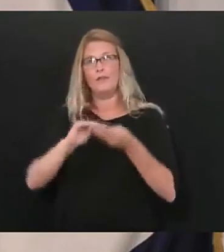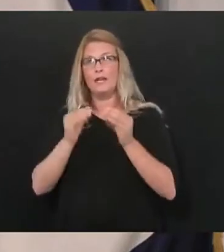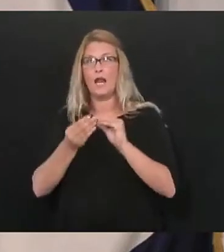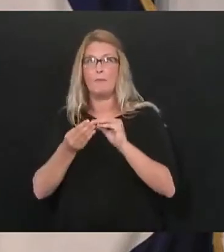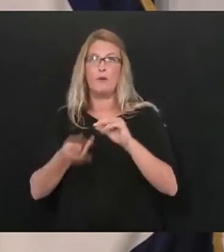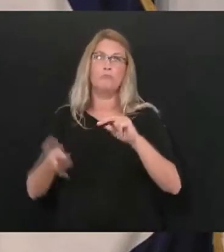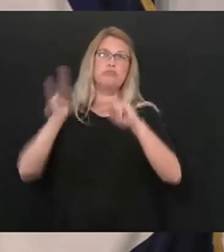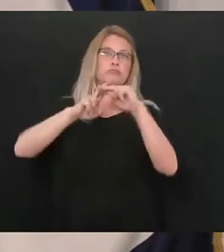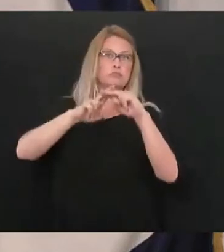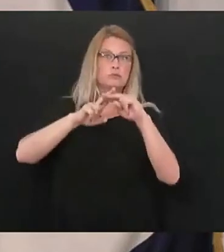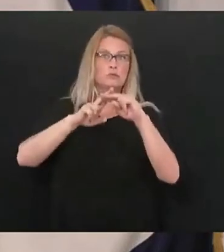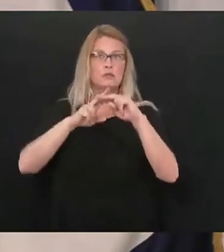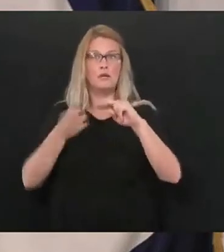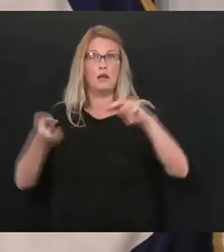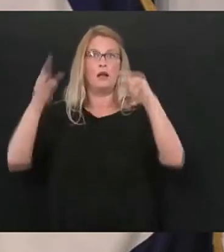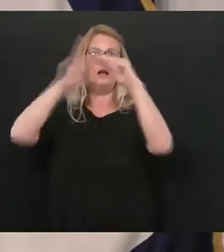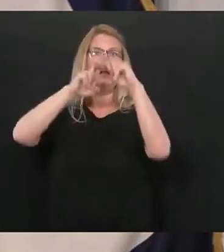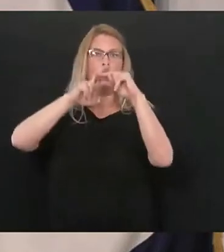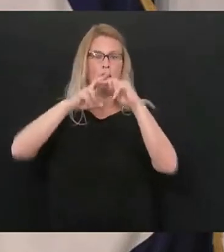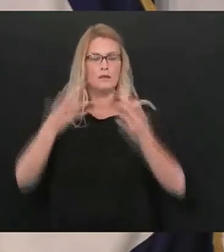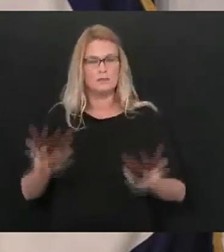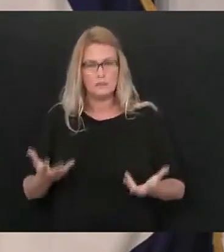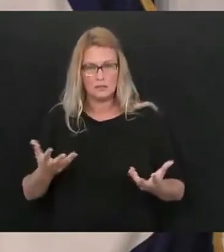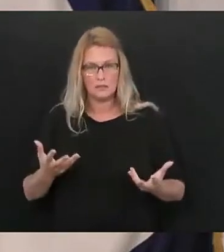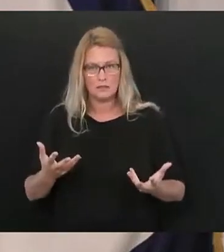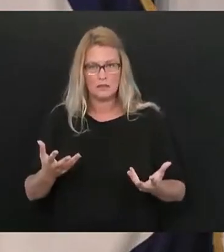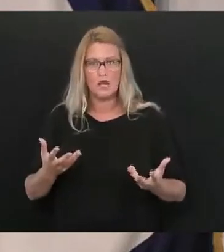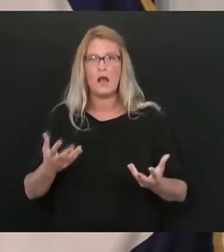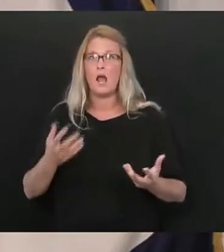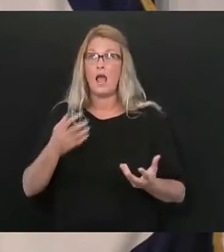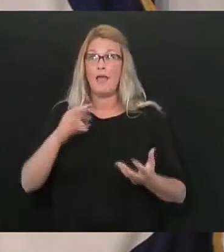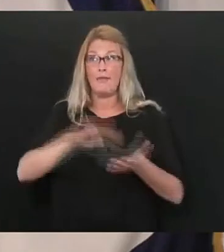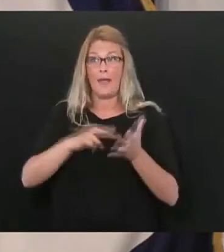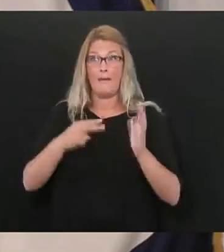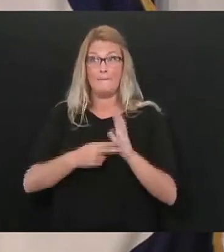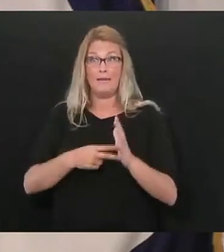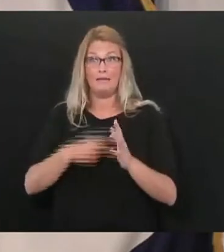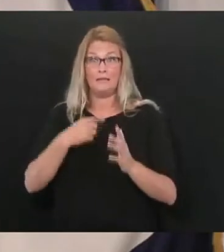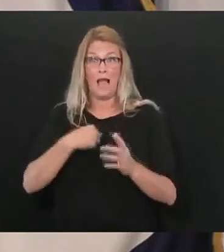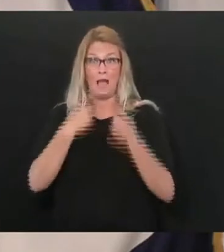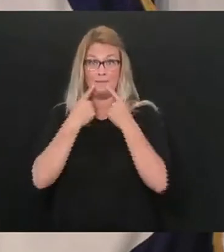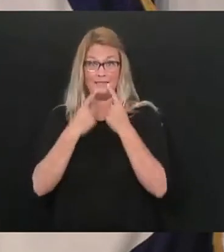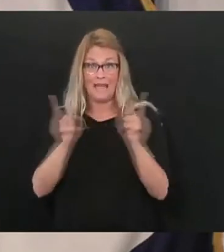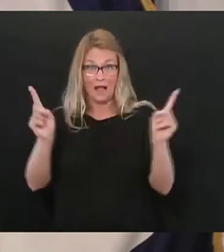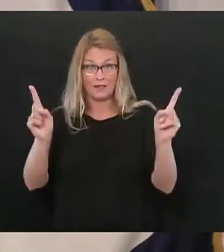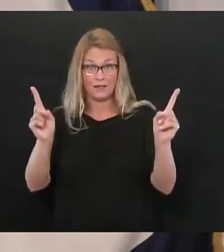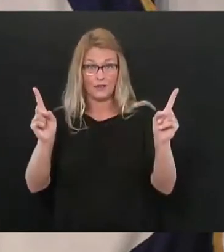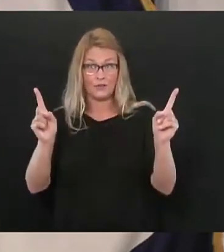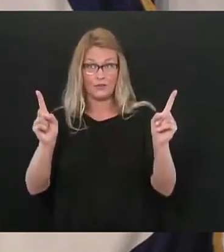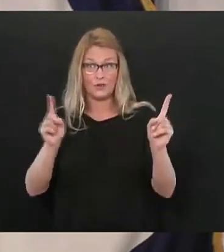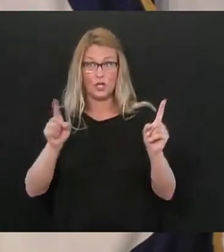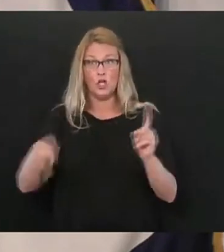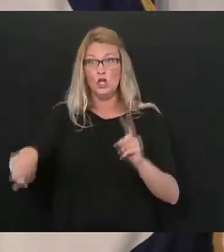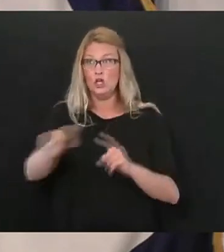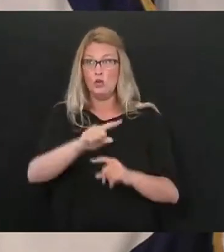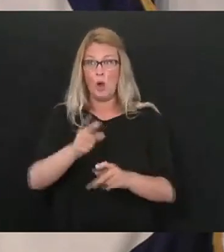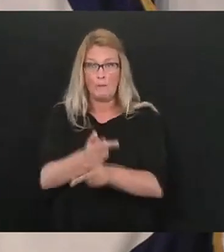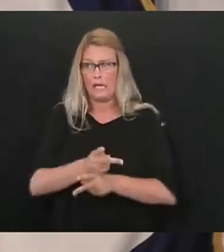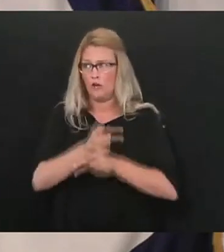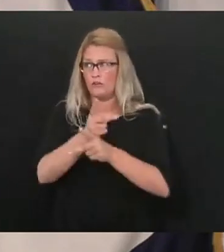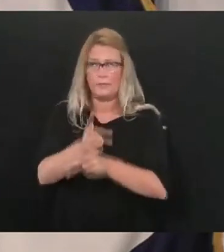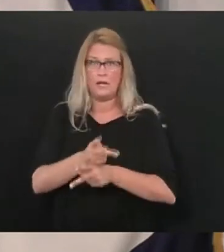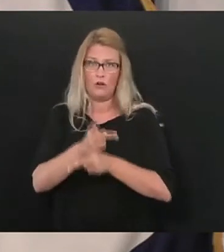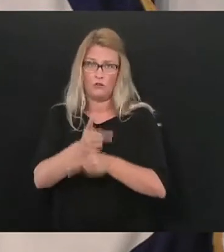jumped up significantly and and basically I'm telling our people beware beware beware